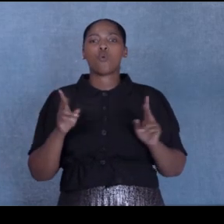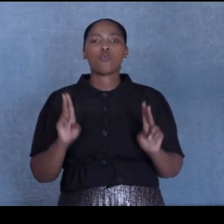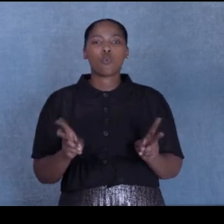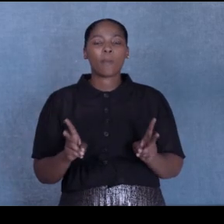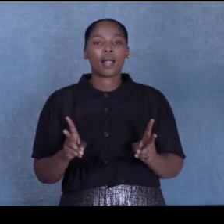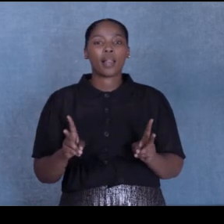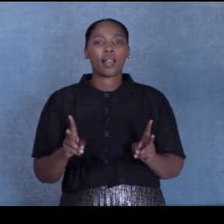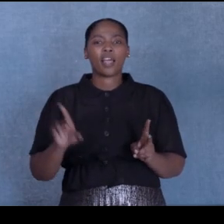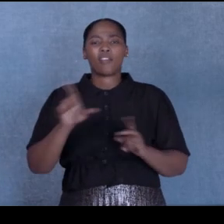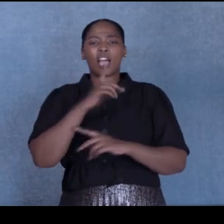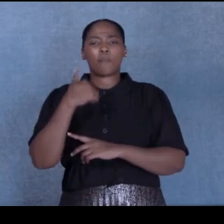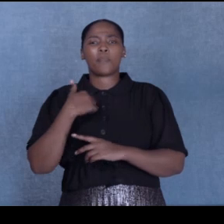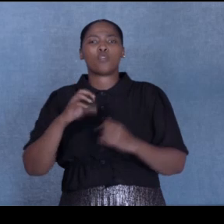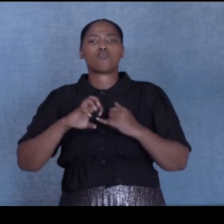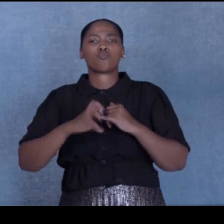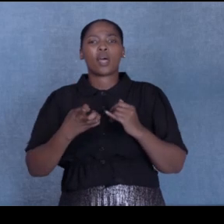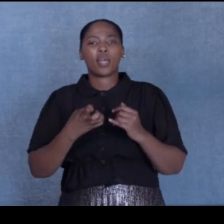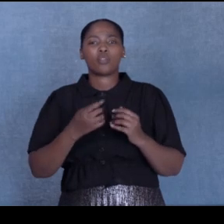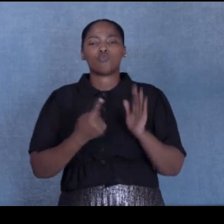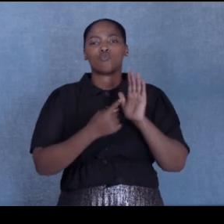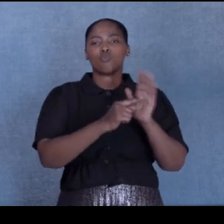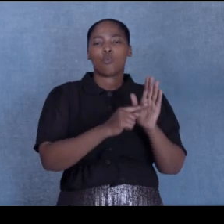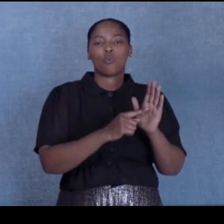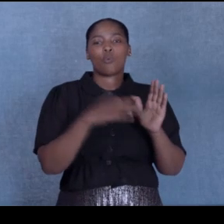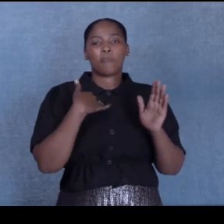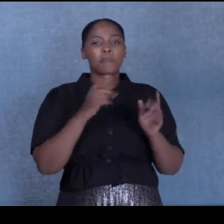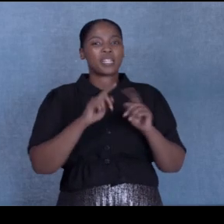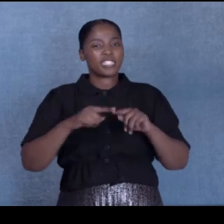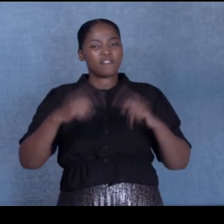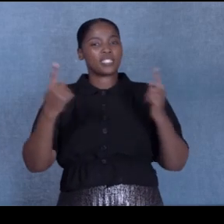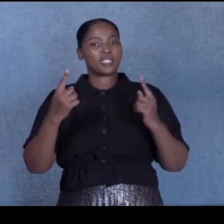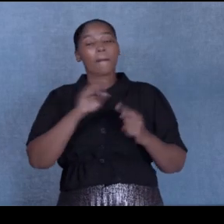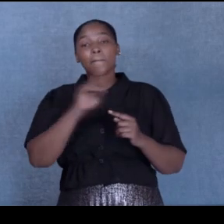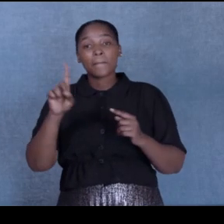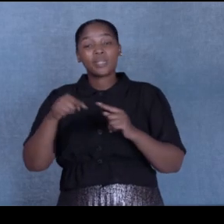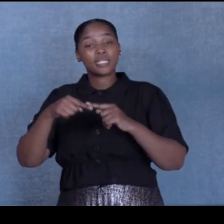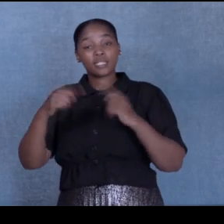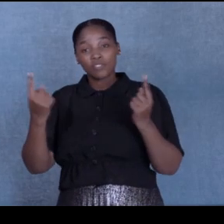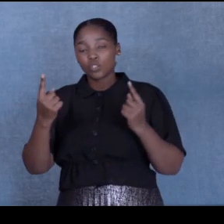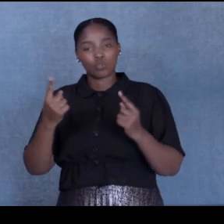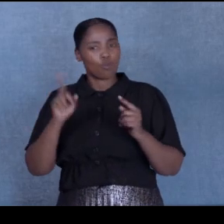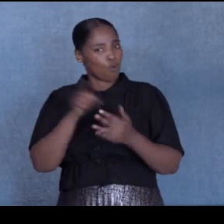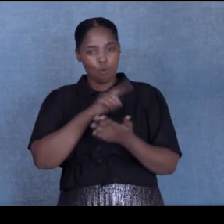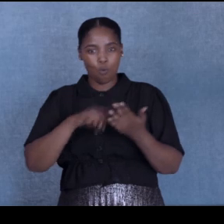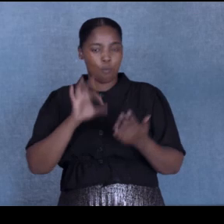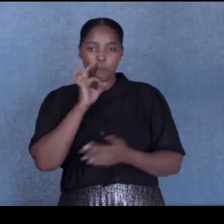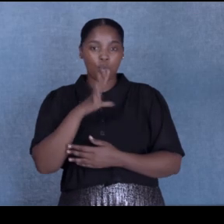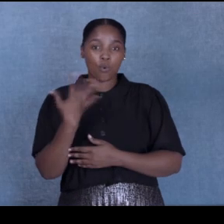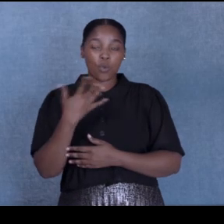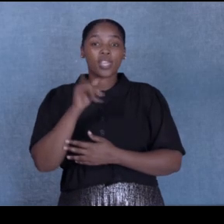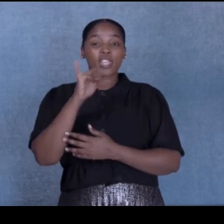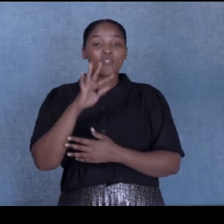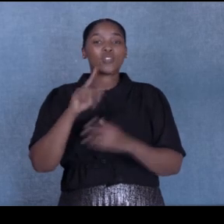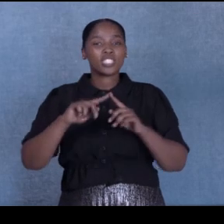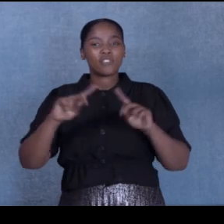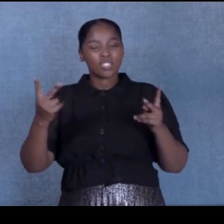proving that I'm different. And that different isn't wrong. Different is never wrong when you are proud to be different. I was